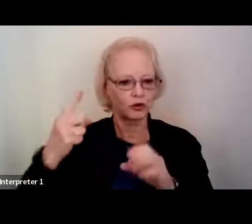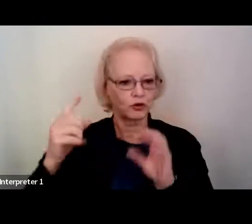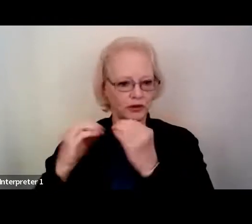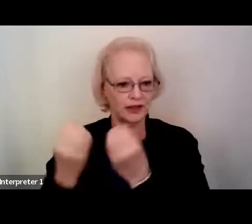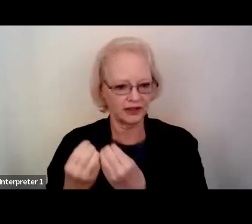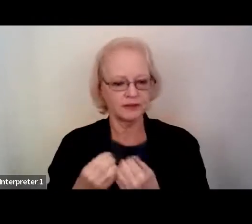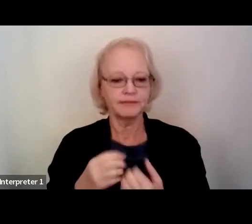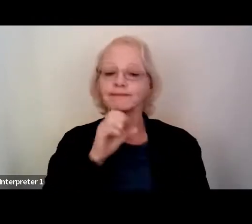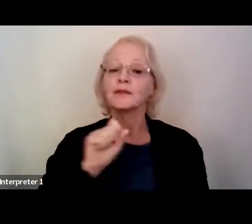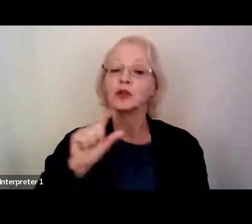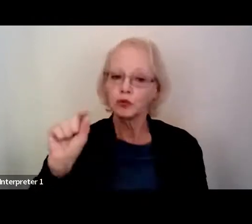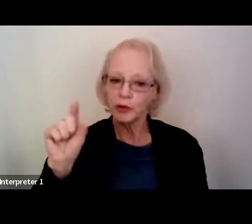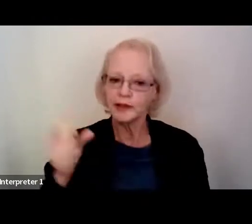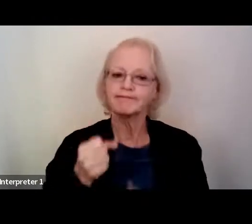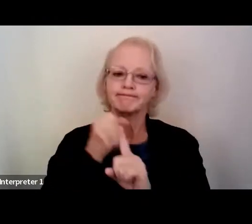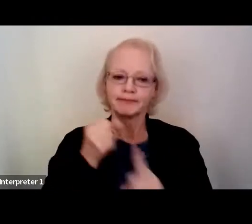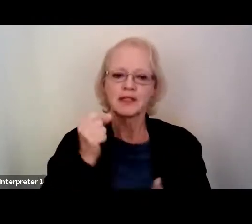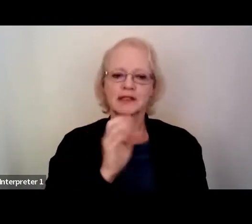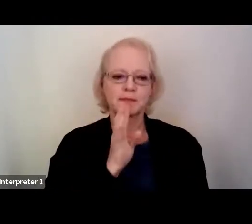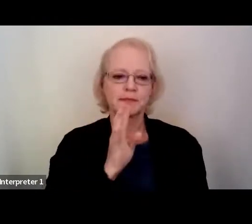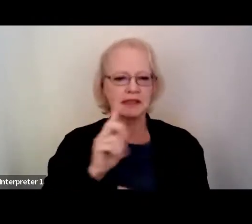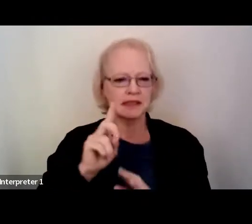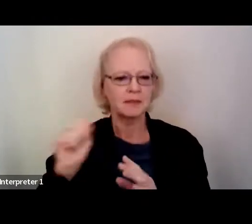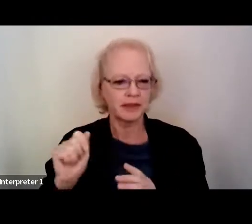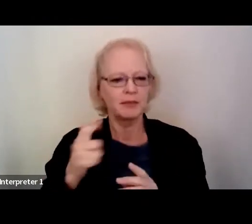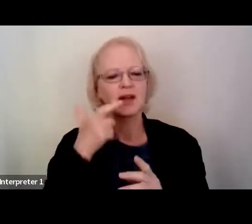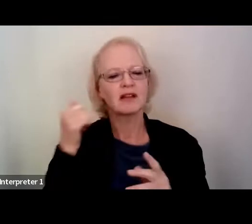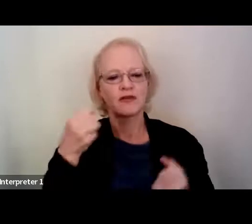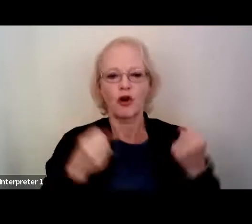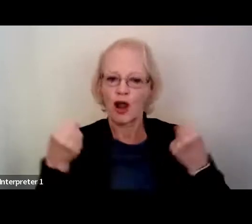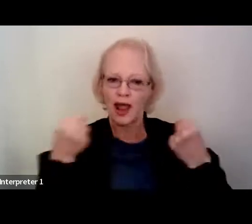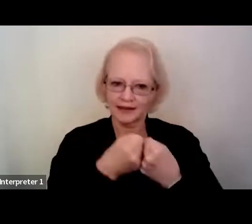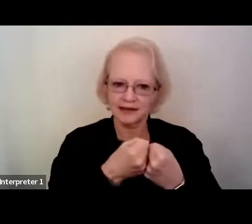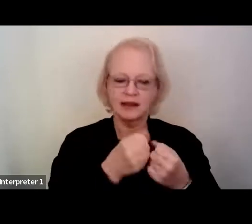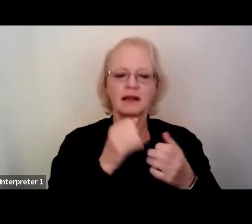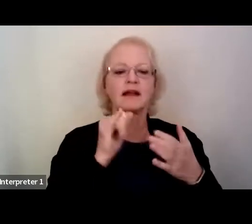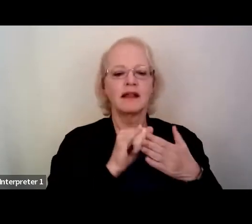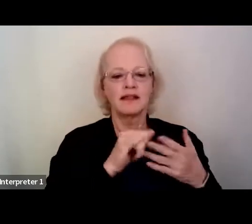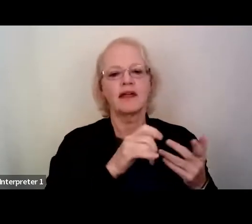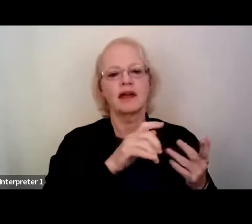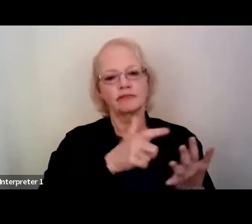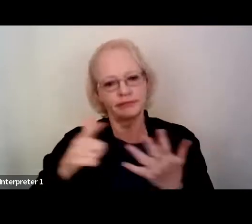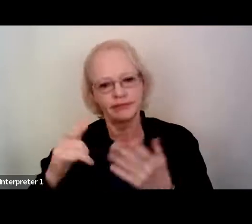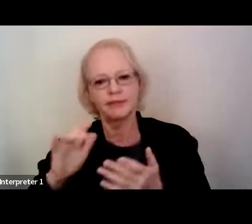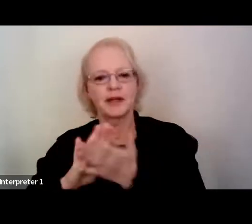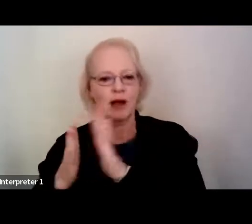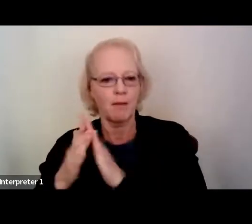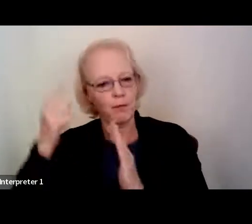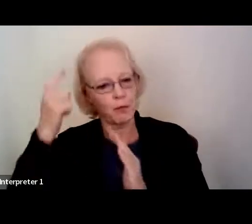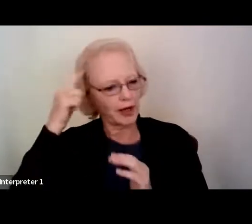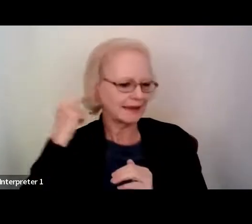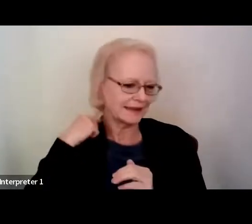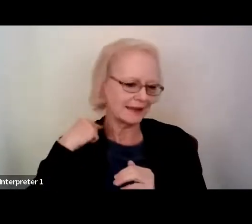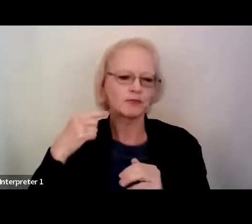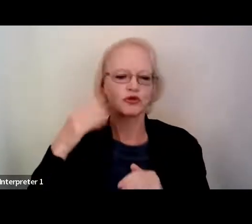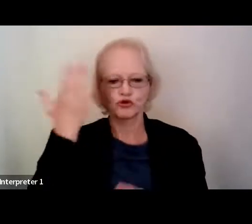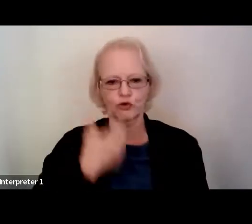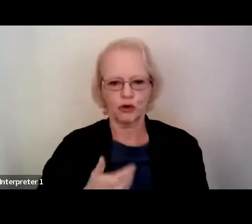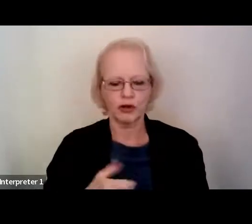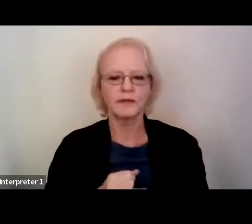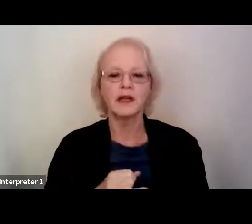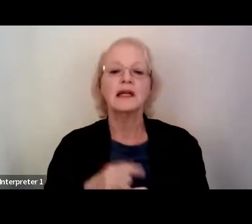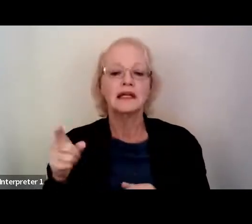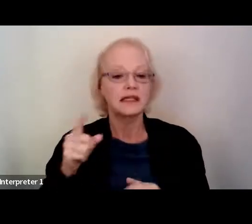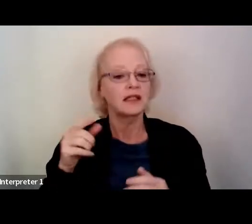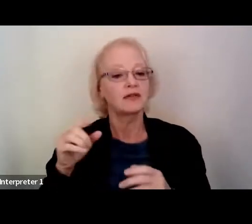acquired his speech disability after a car accident that led him to a brain stem stroke. While living in nursing homes, Pancho has taught himself